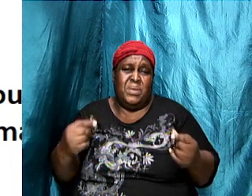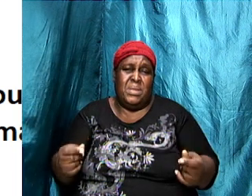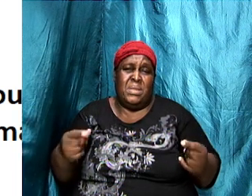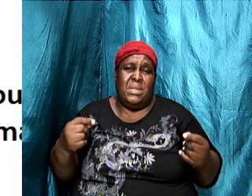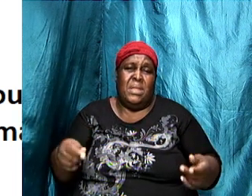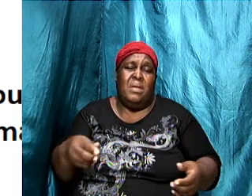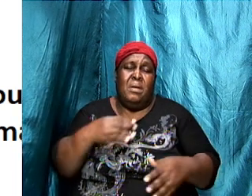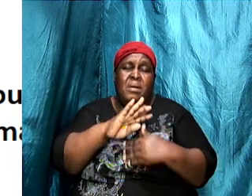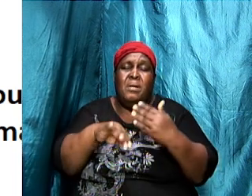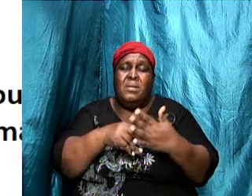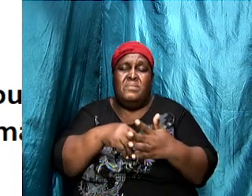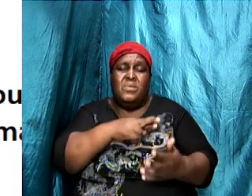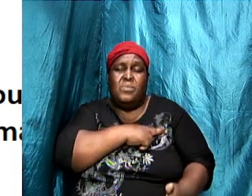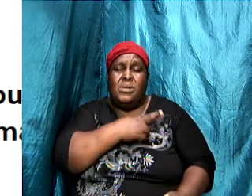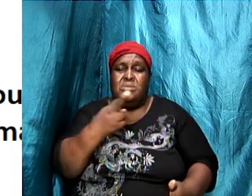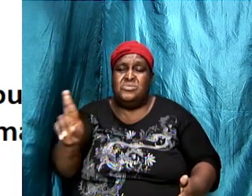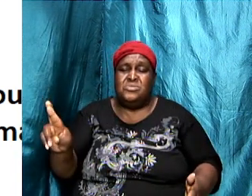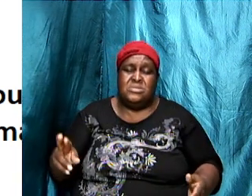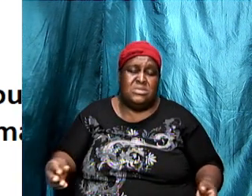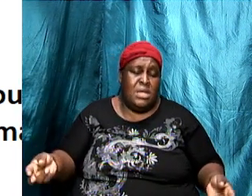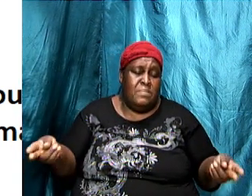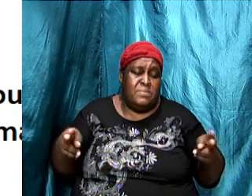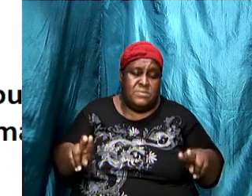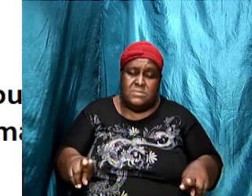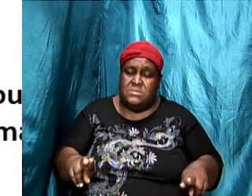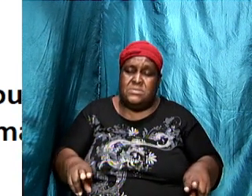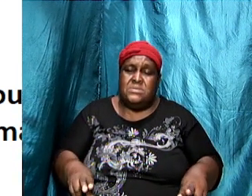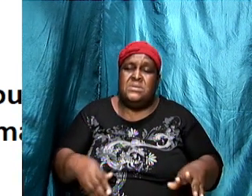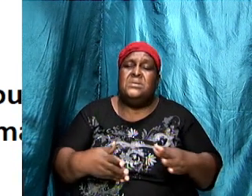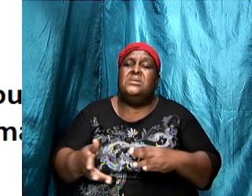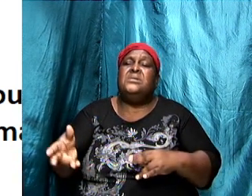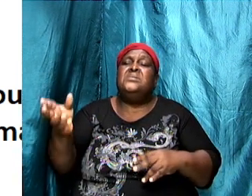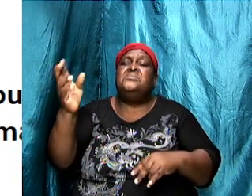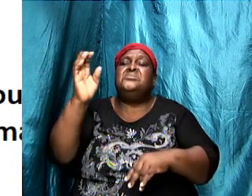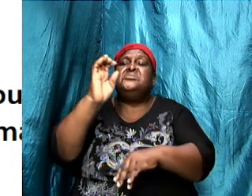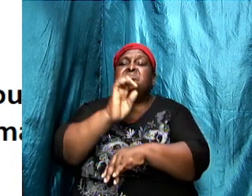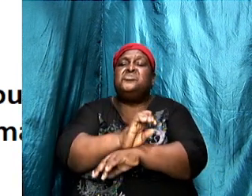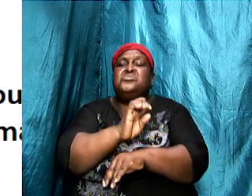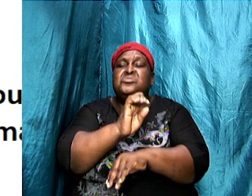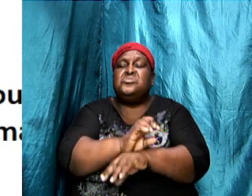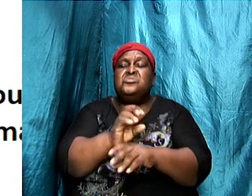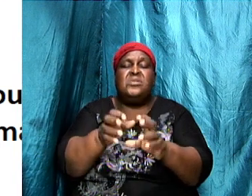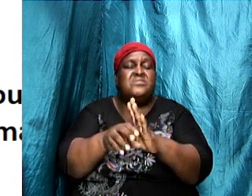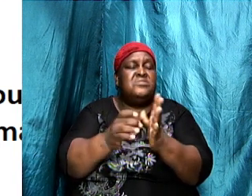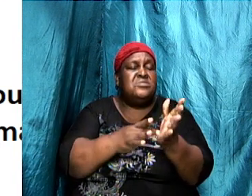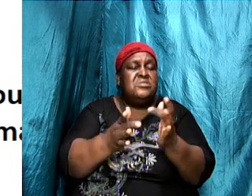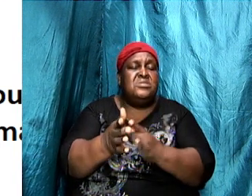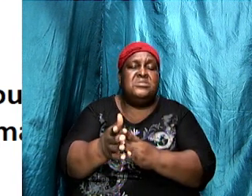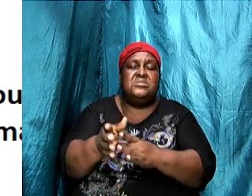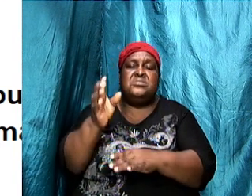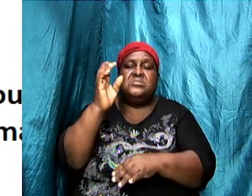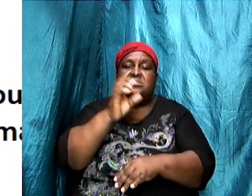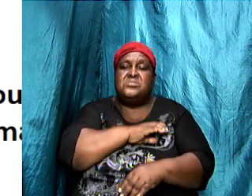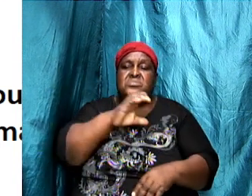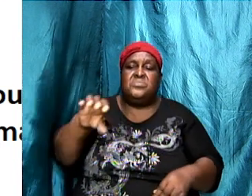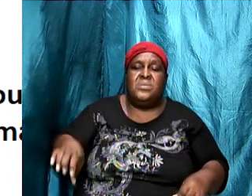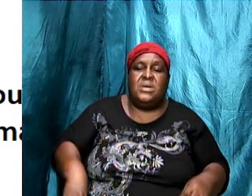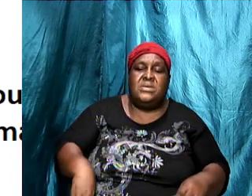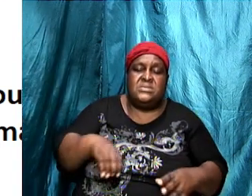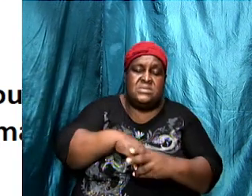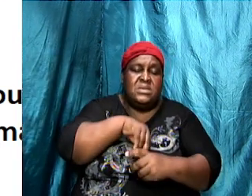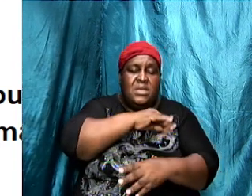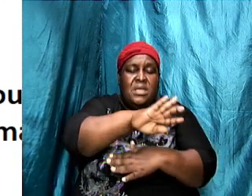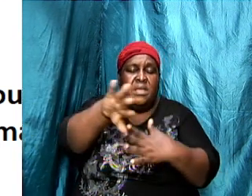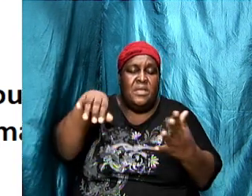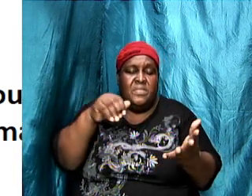happenings there was a church of Jesus Christ in the midst